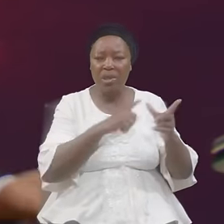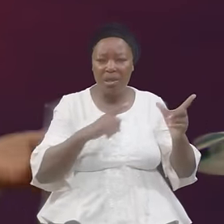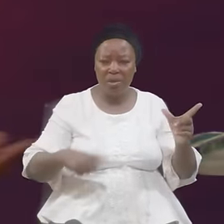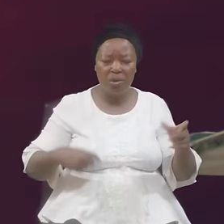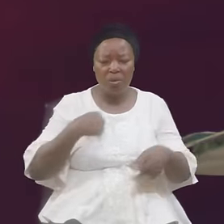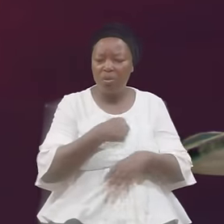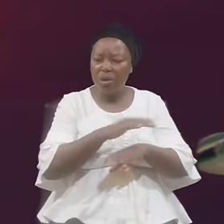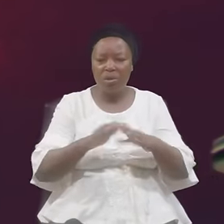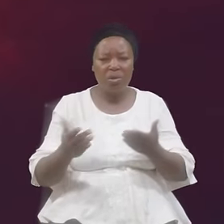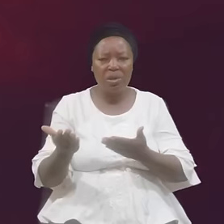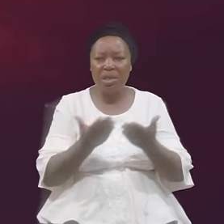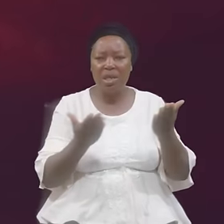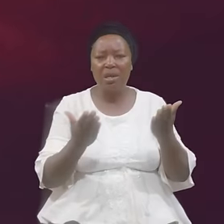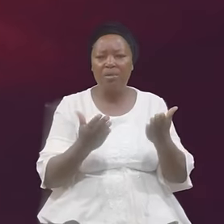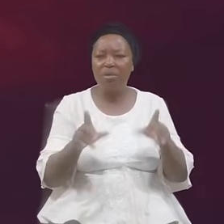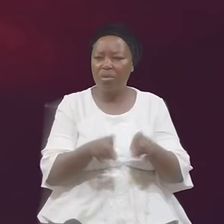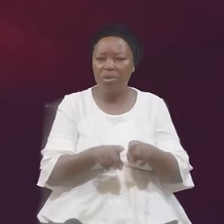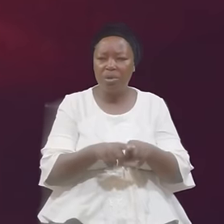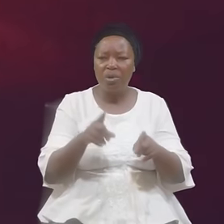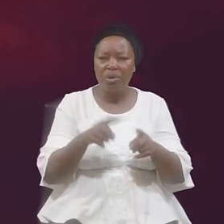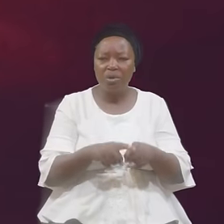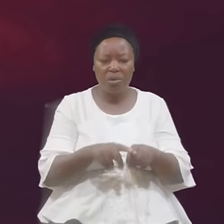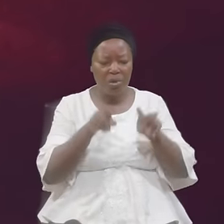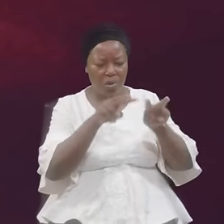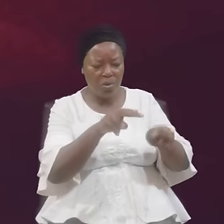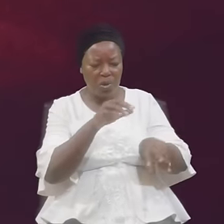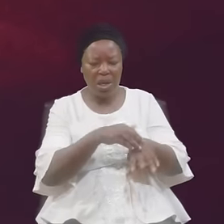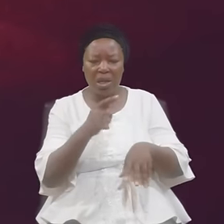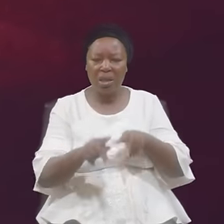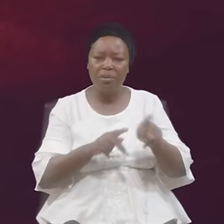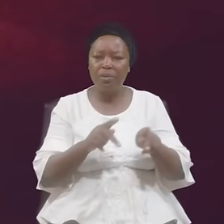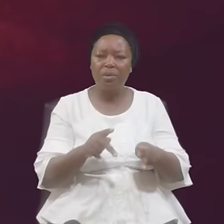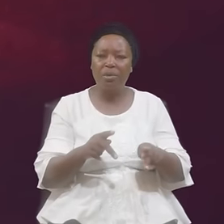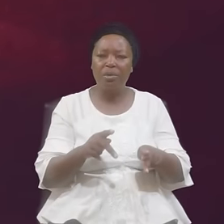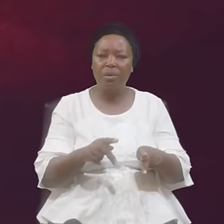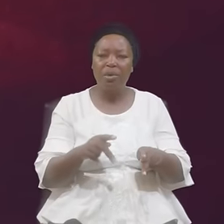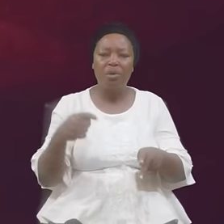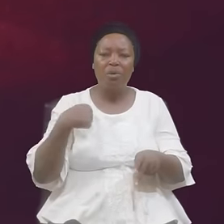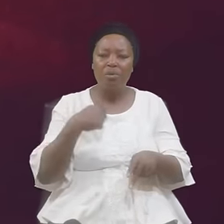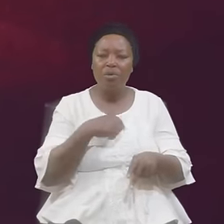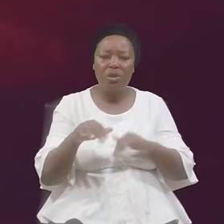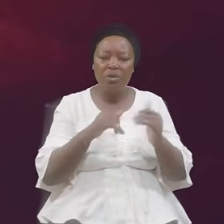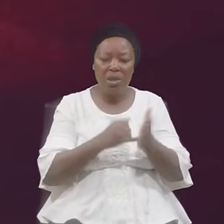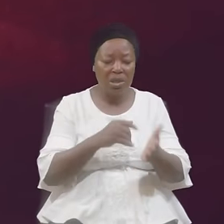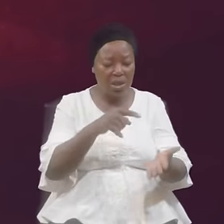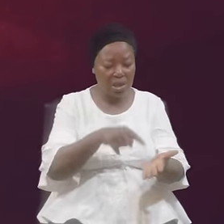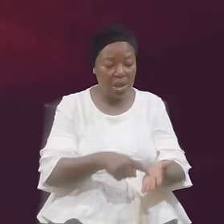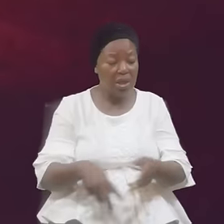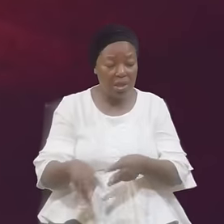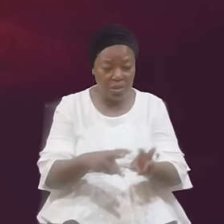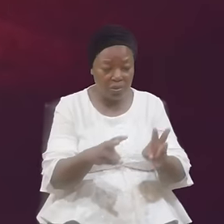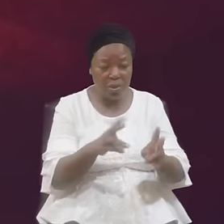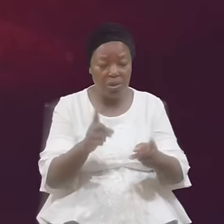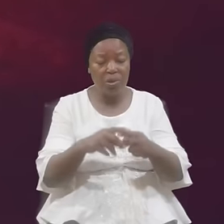Don't Serve Even To Look At The People We Do It This Way To